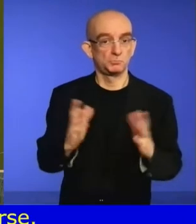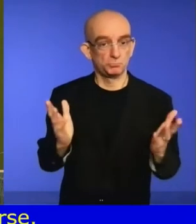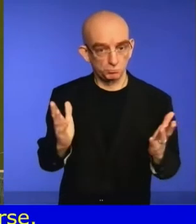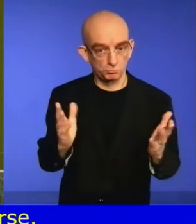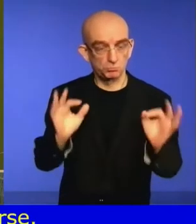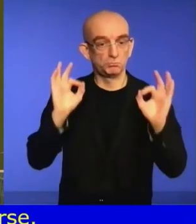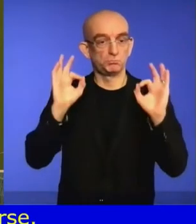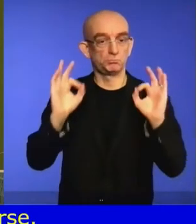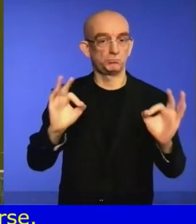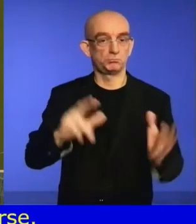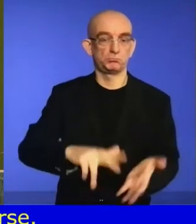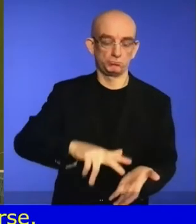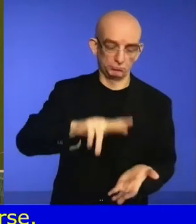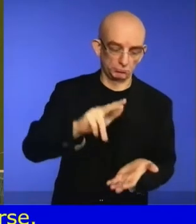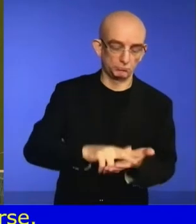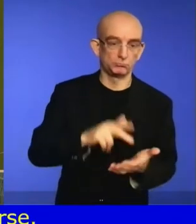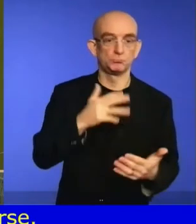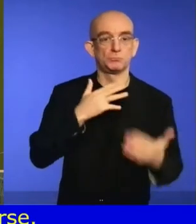It's all adopted.